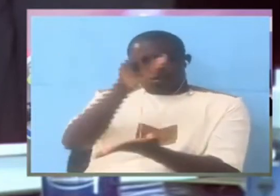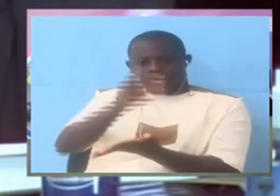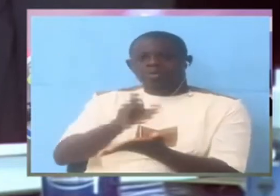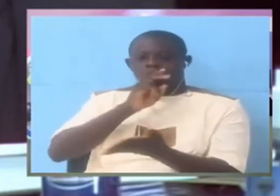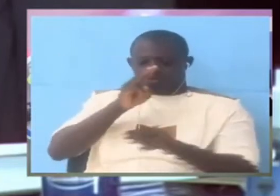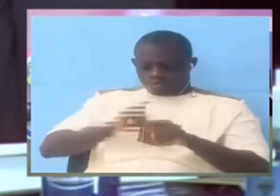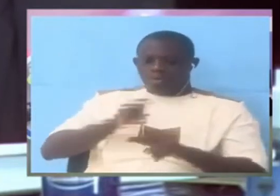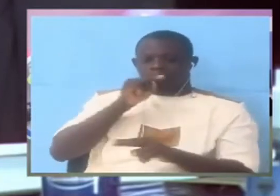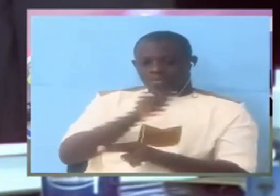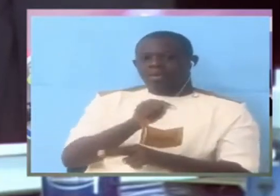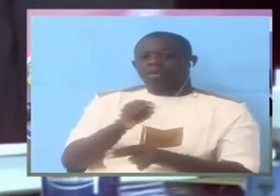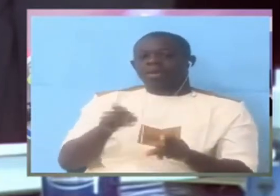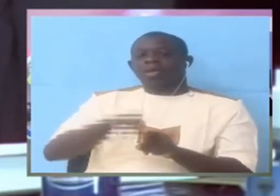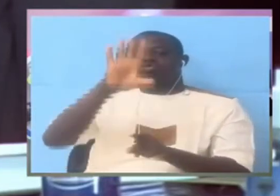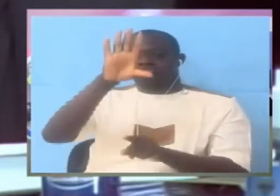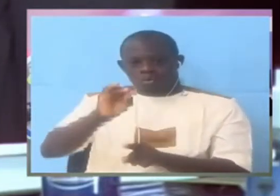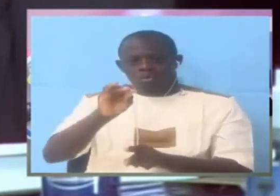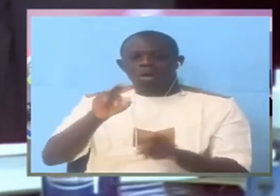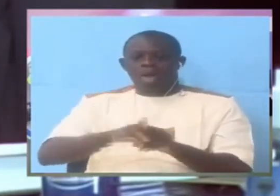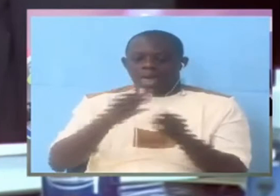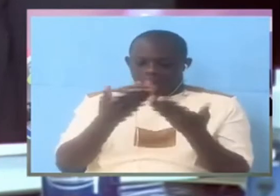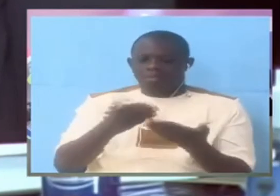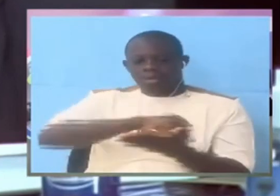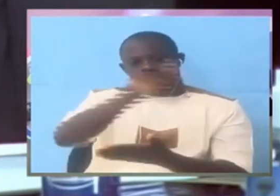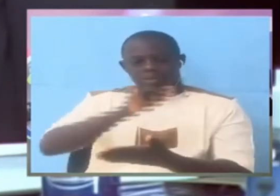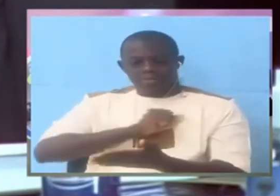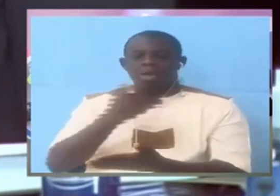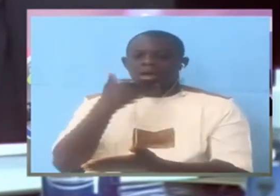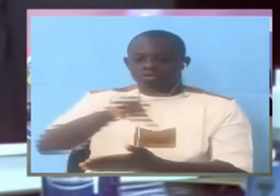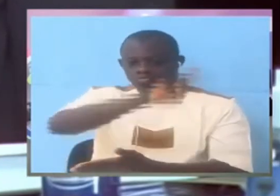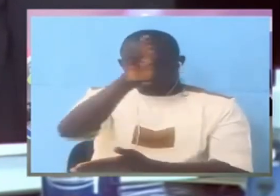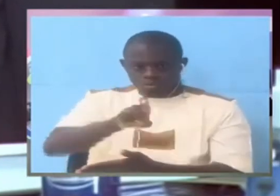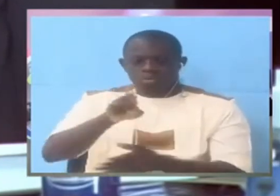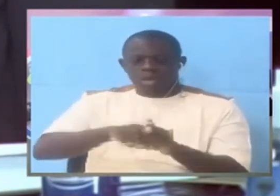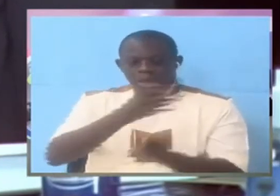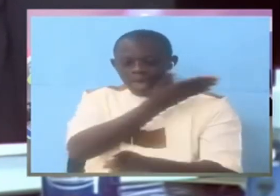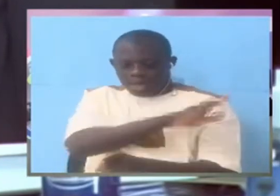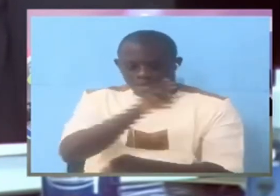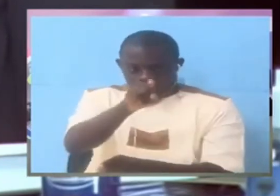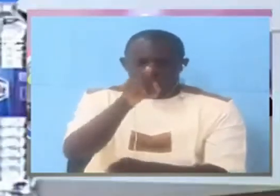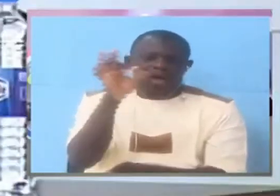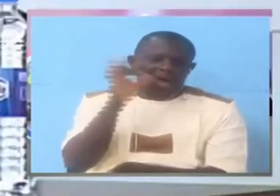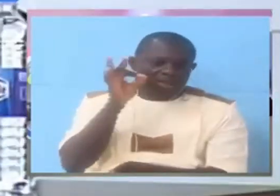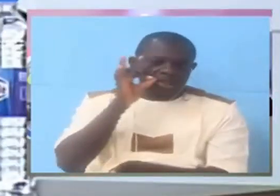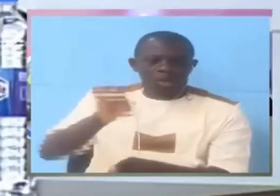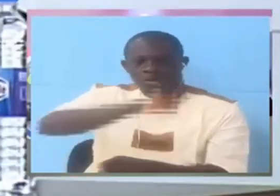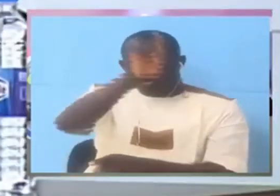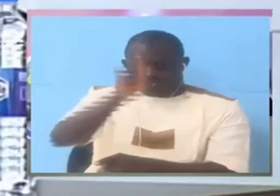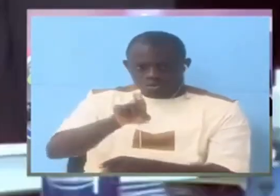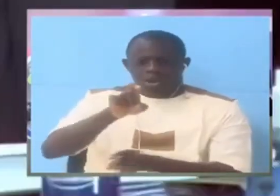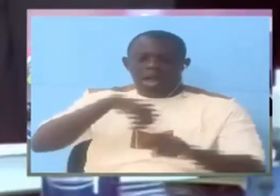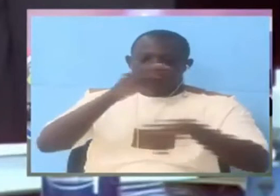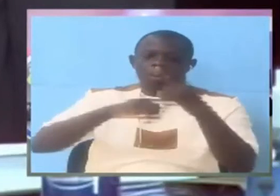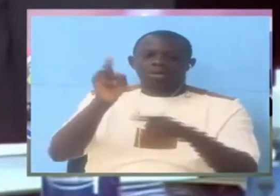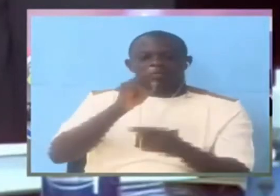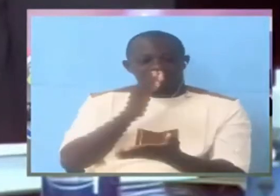That is done, and then he asked some questions, and would allow you to answer his questions. But the fact